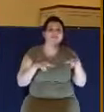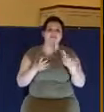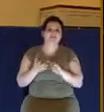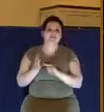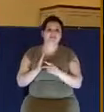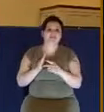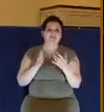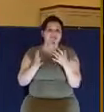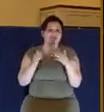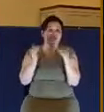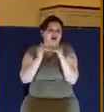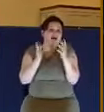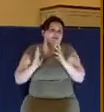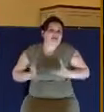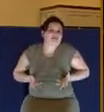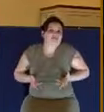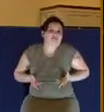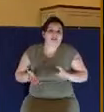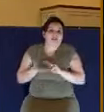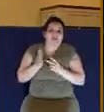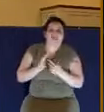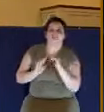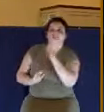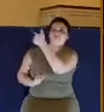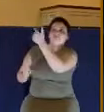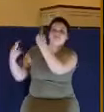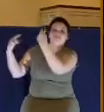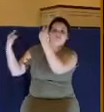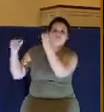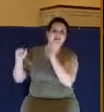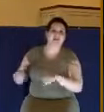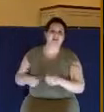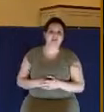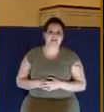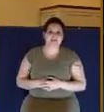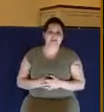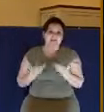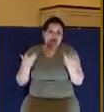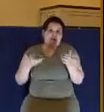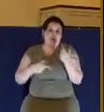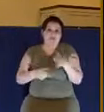I wouldn't want to stand in your shoes. I wouldn't want to be you at the judgment.